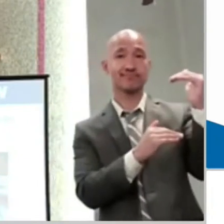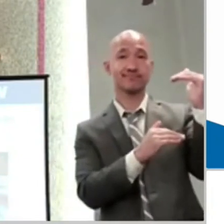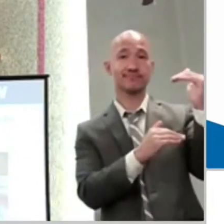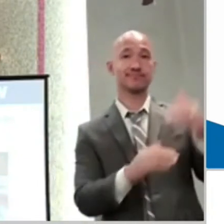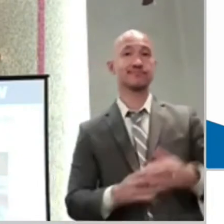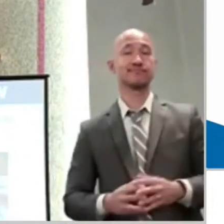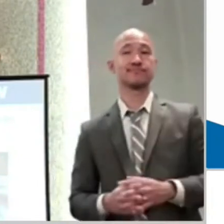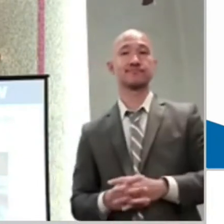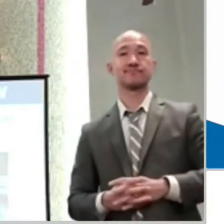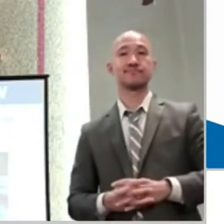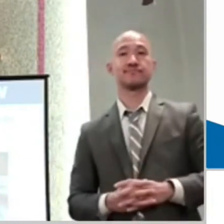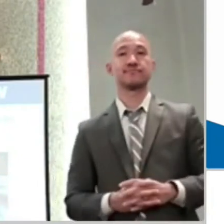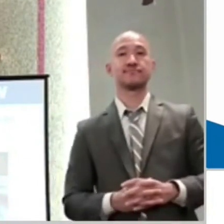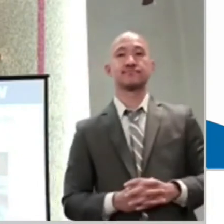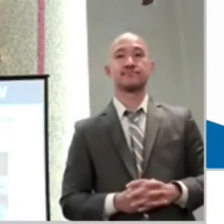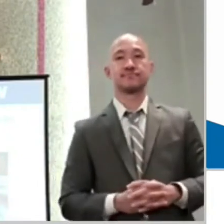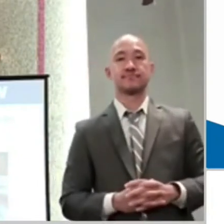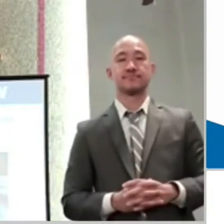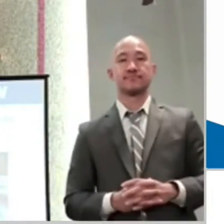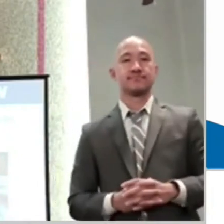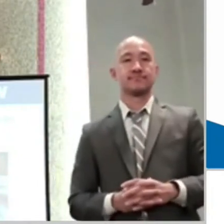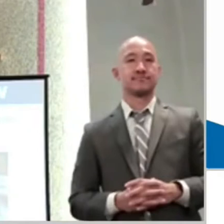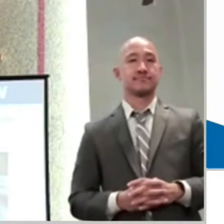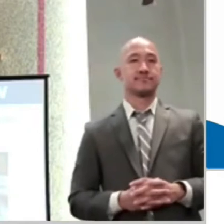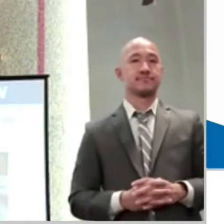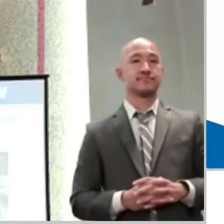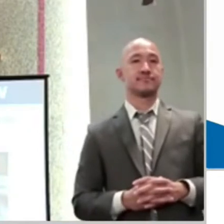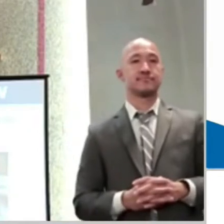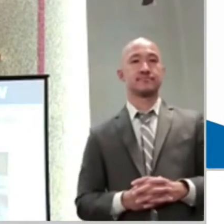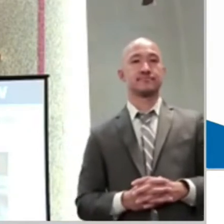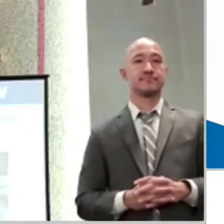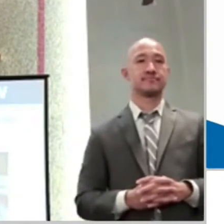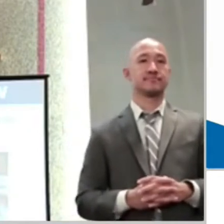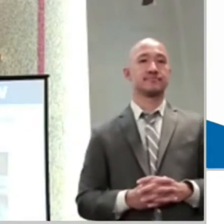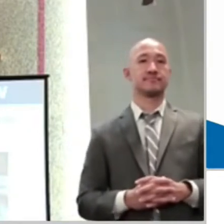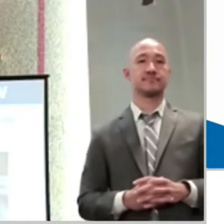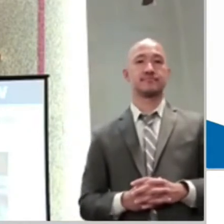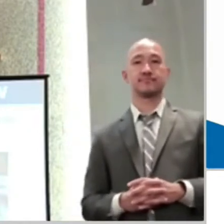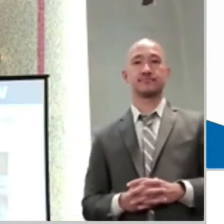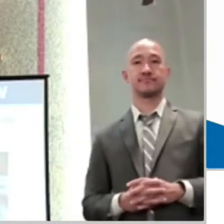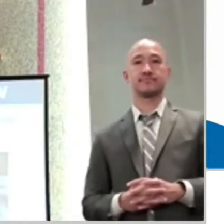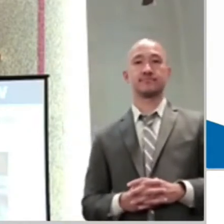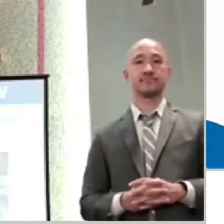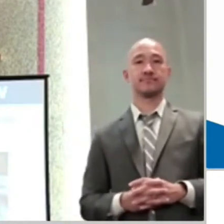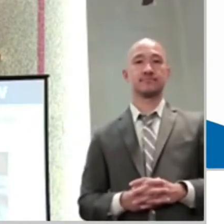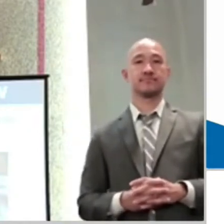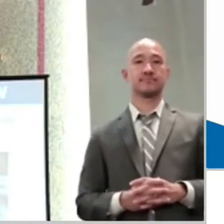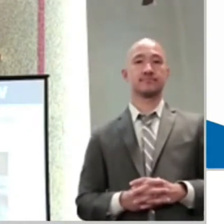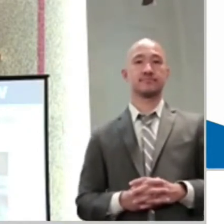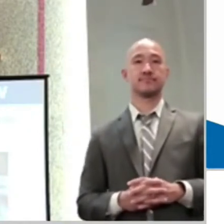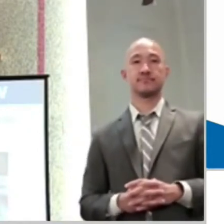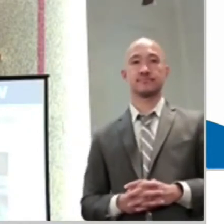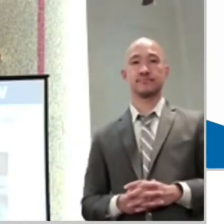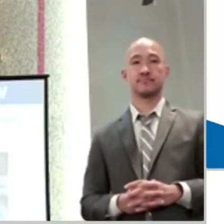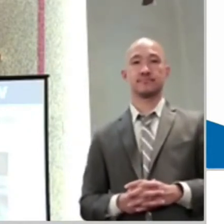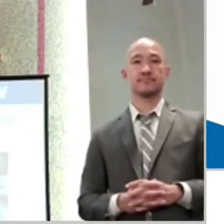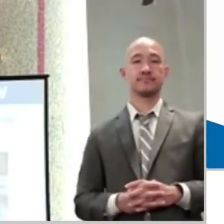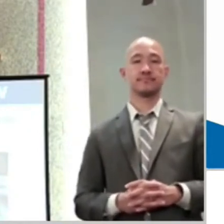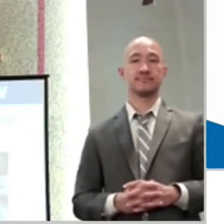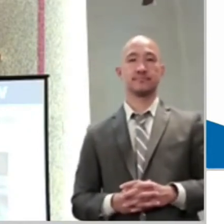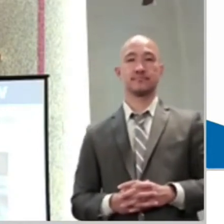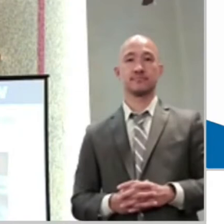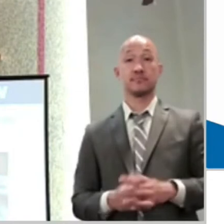comes only by prayer and fasting. You need to have a tight connection with God. God,